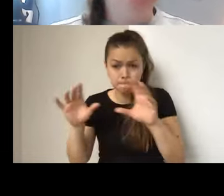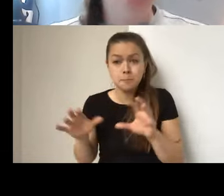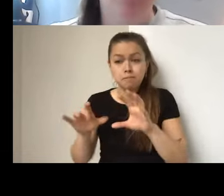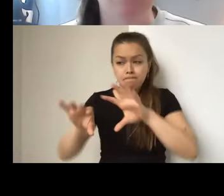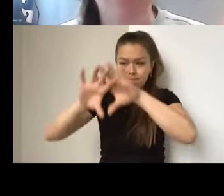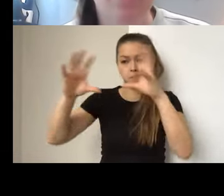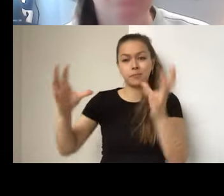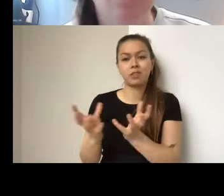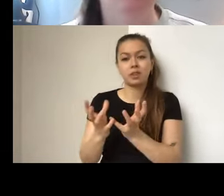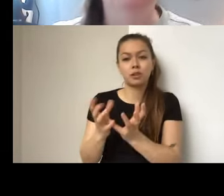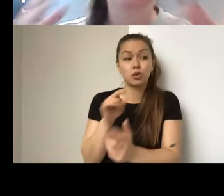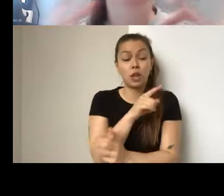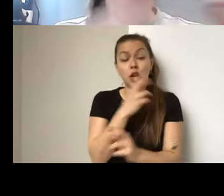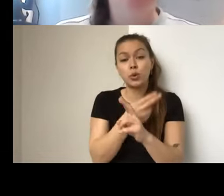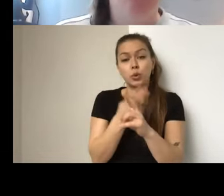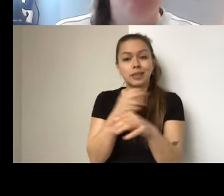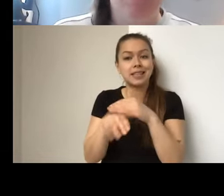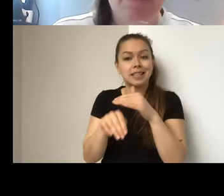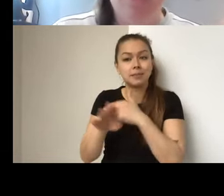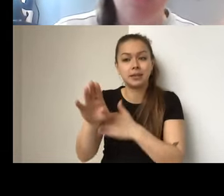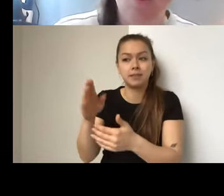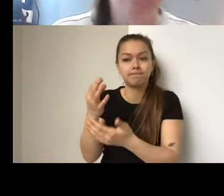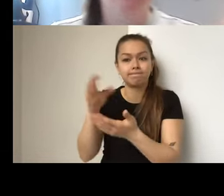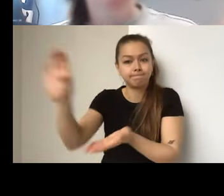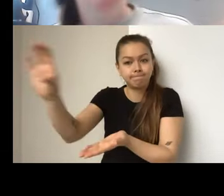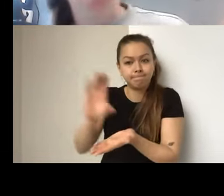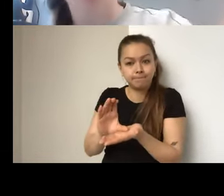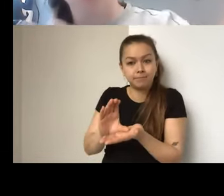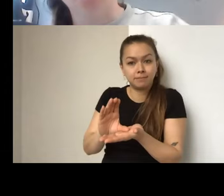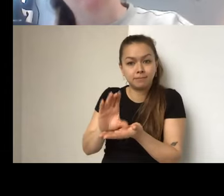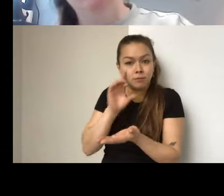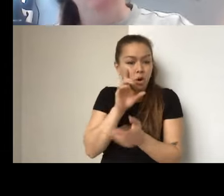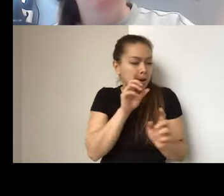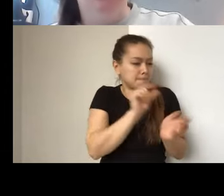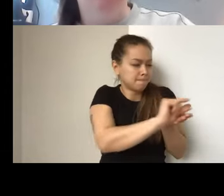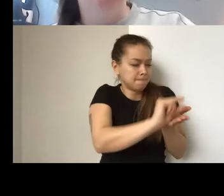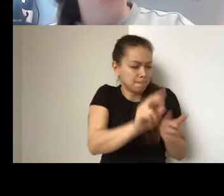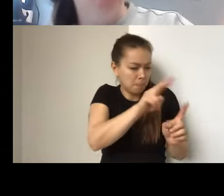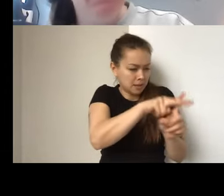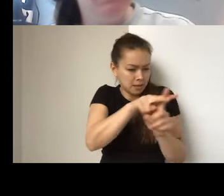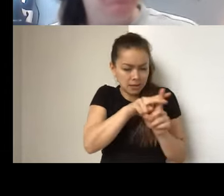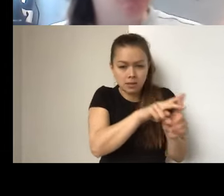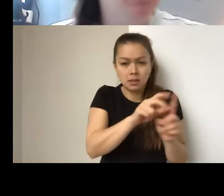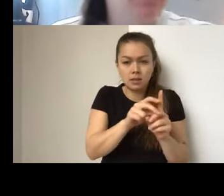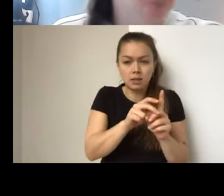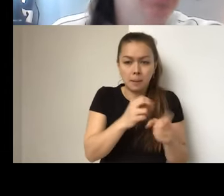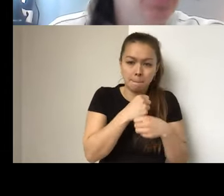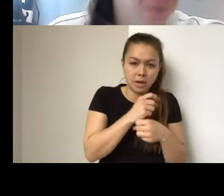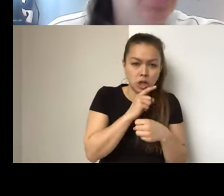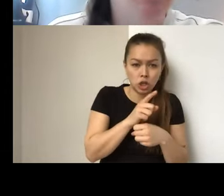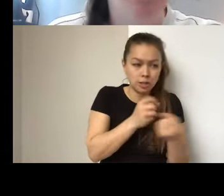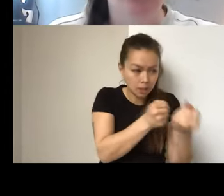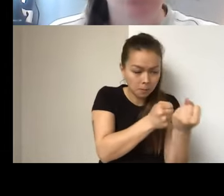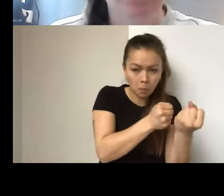participation of that consultant in this program in the course, and also in implementing and putting out